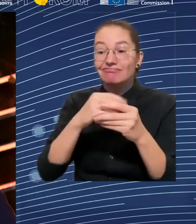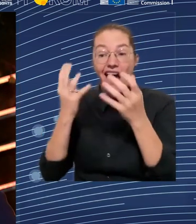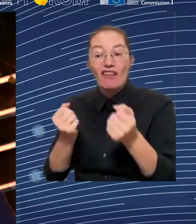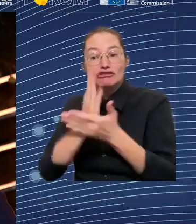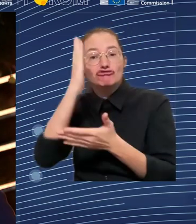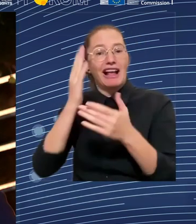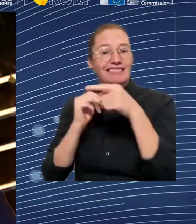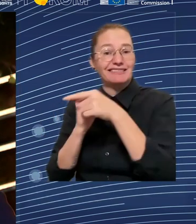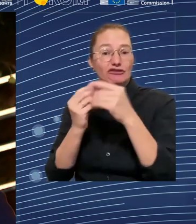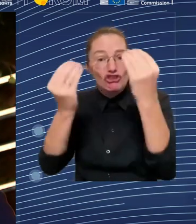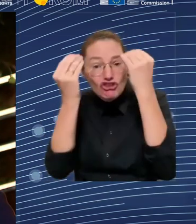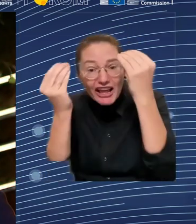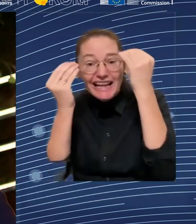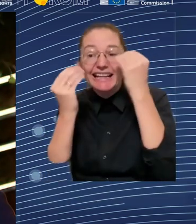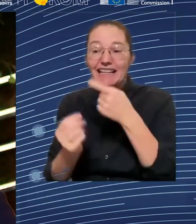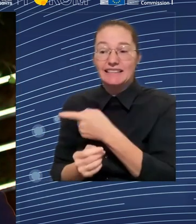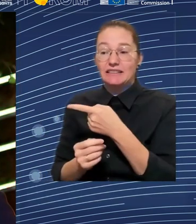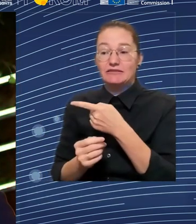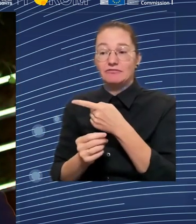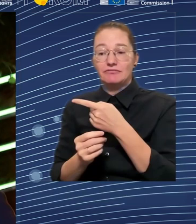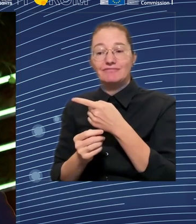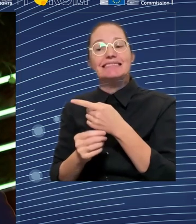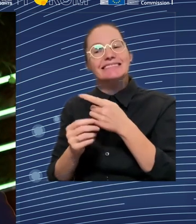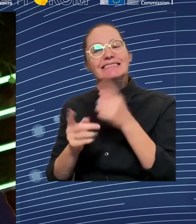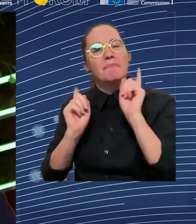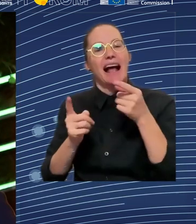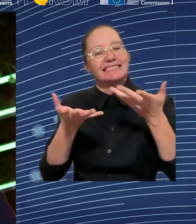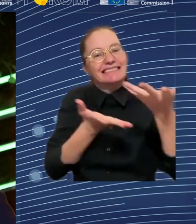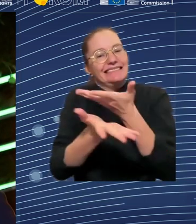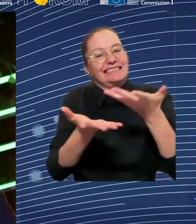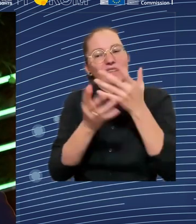But we need to get everything right. Not just focus in silos.